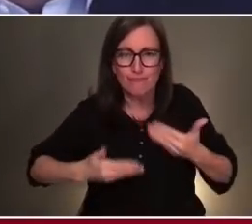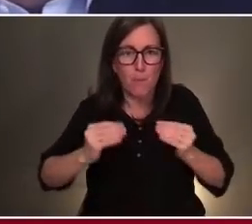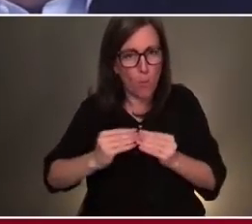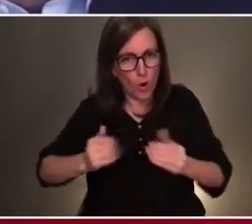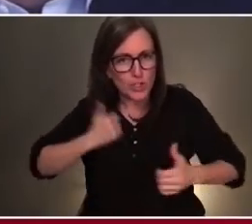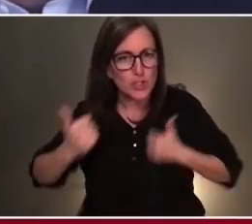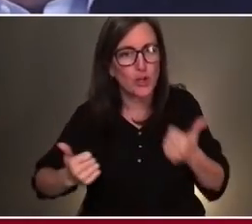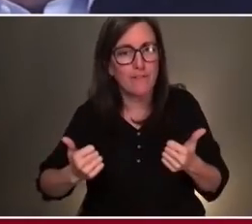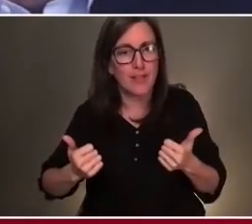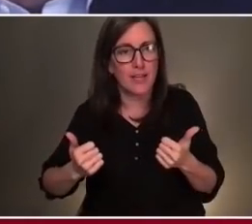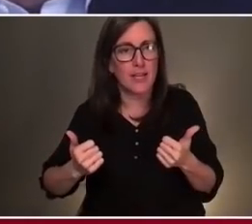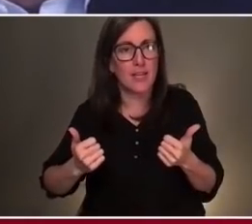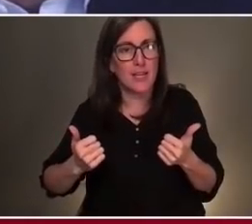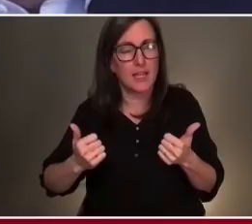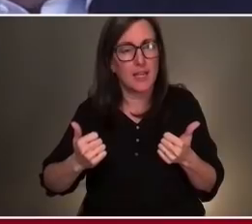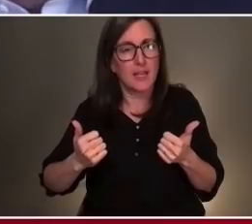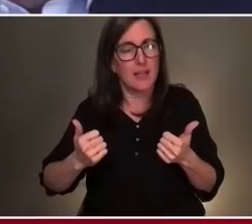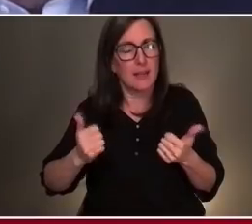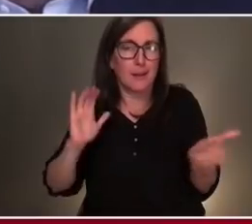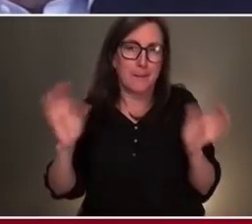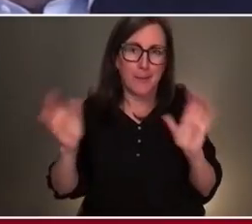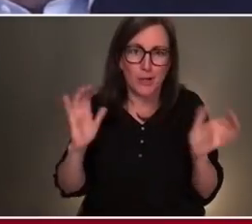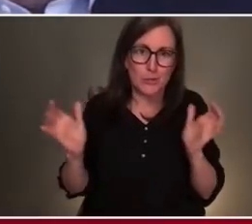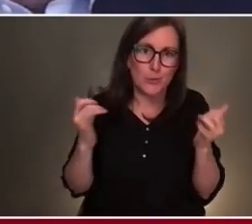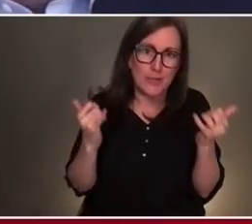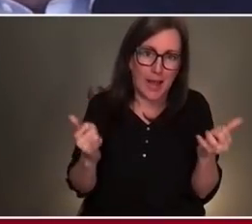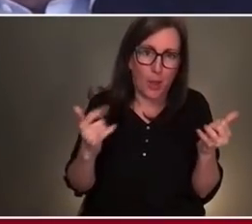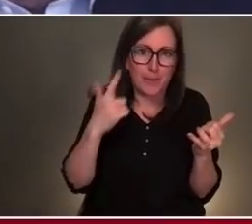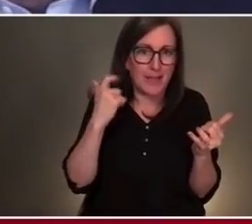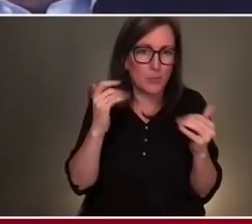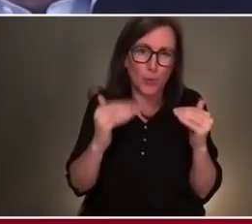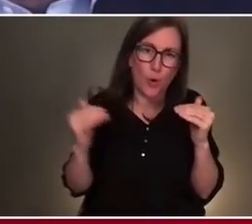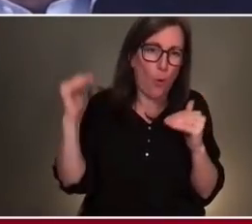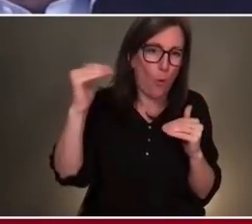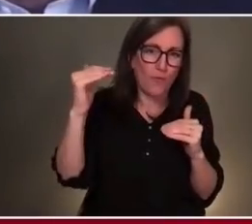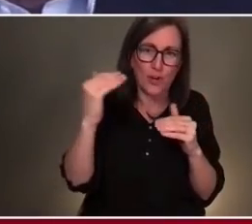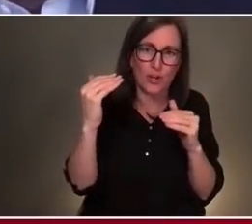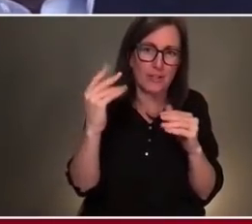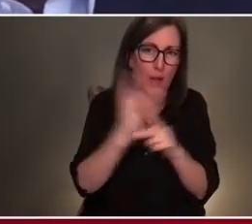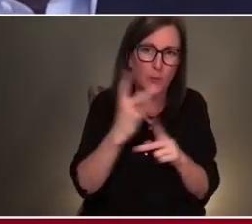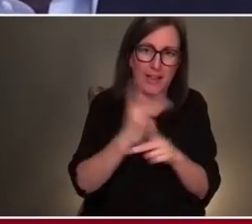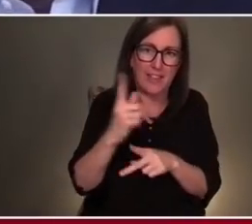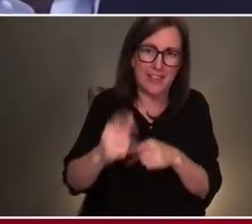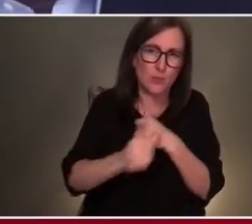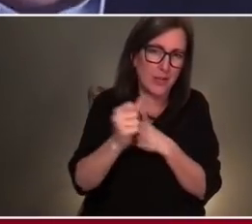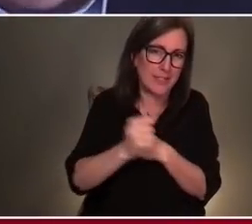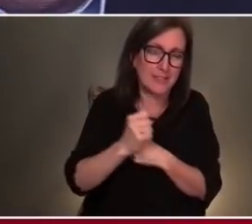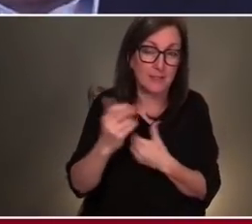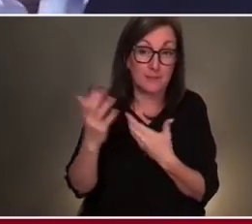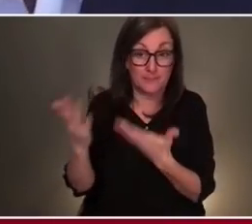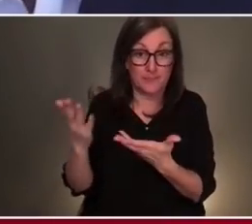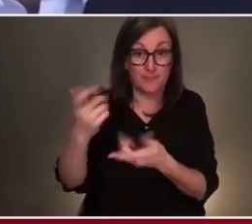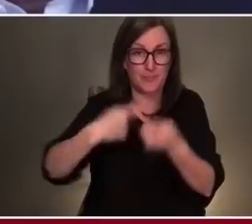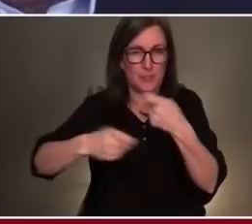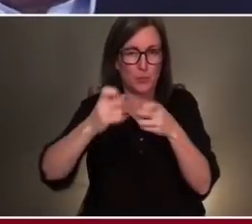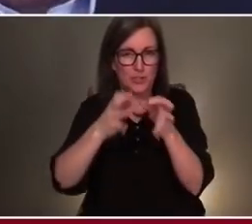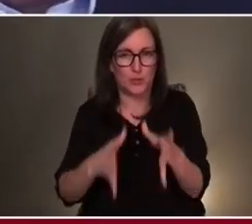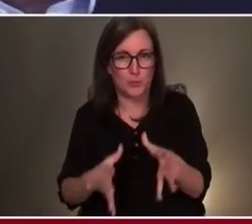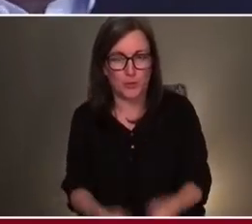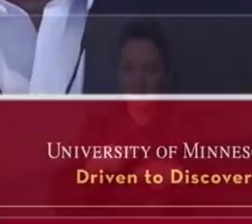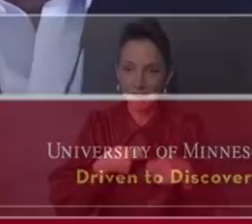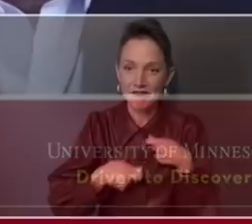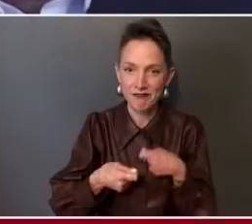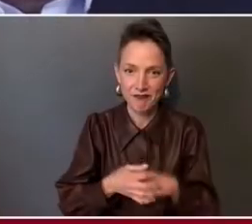than we are because we're over-calculating this risk. Well, you know, one of the challenges we have